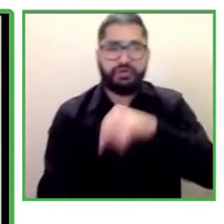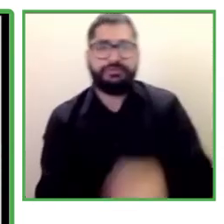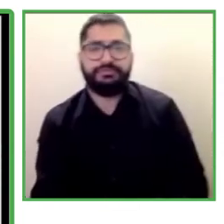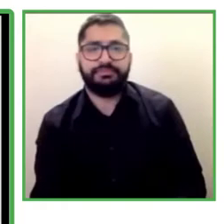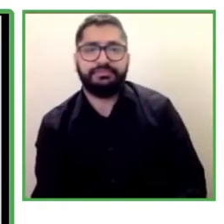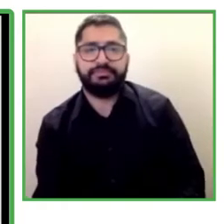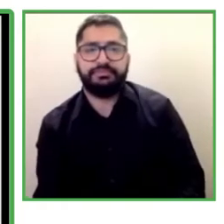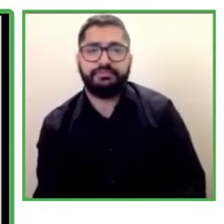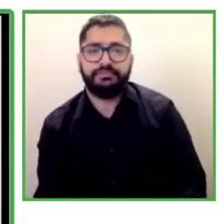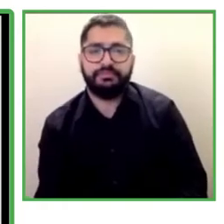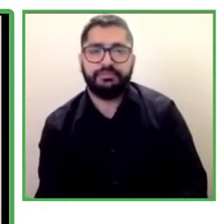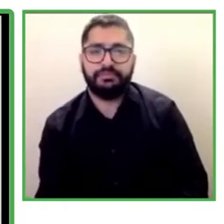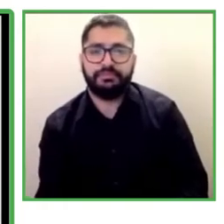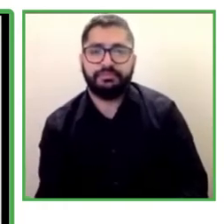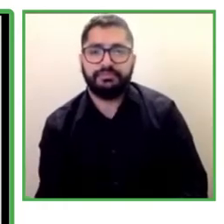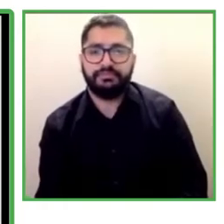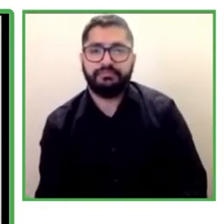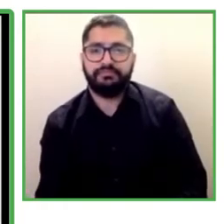of the same region.